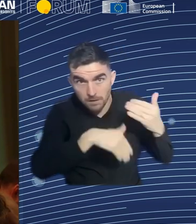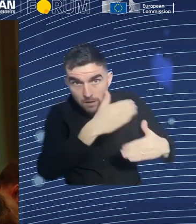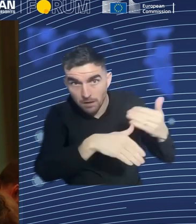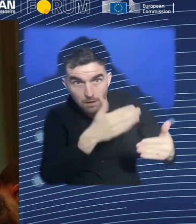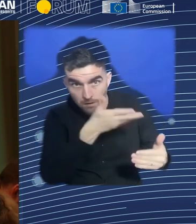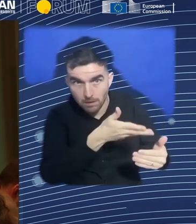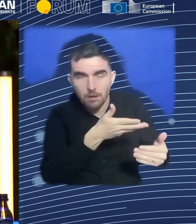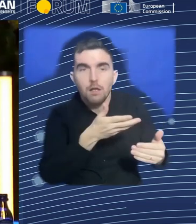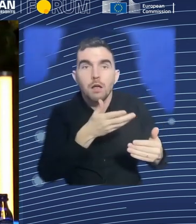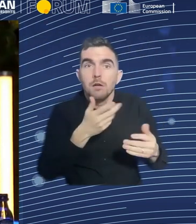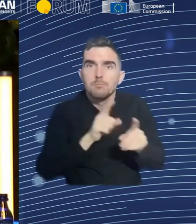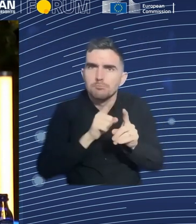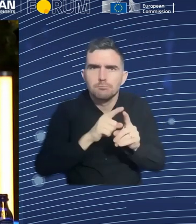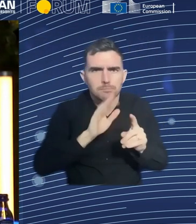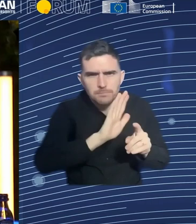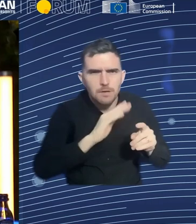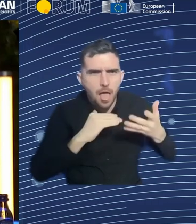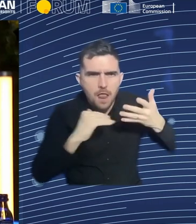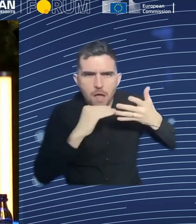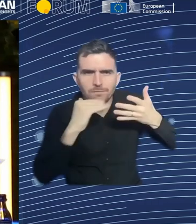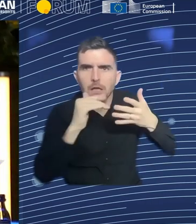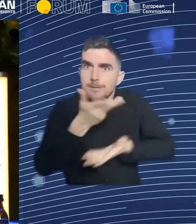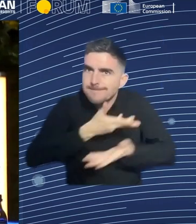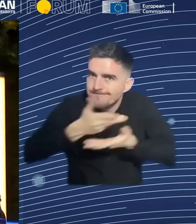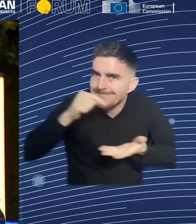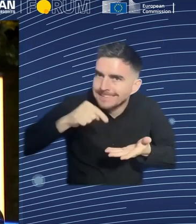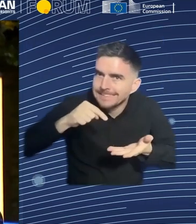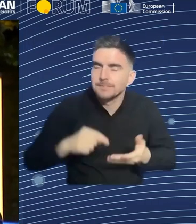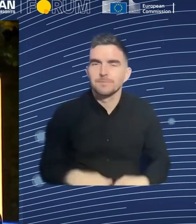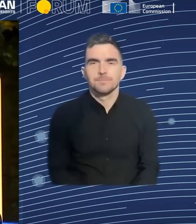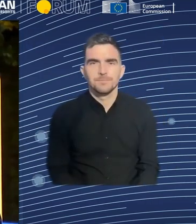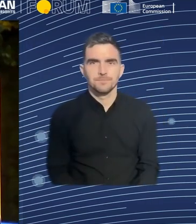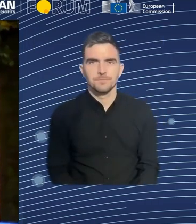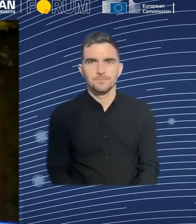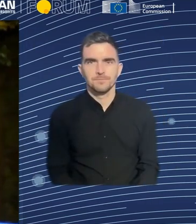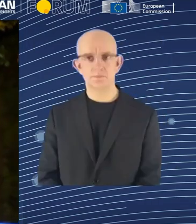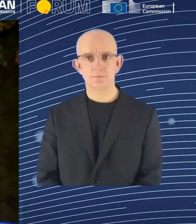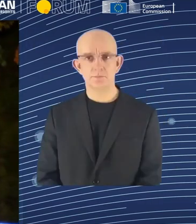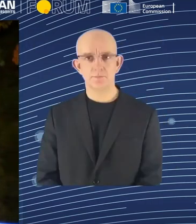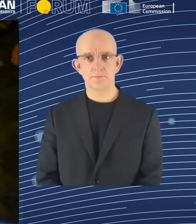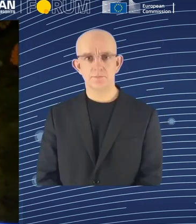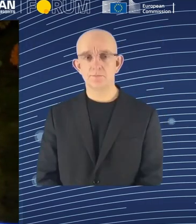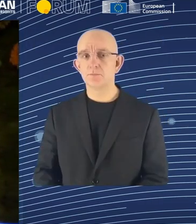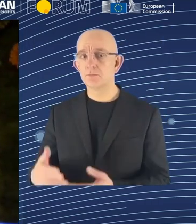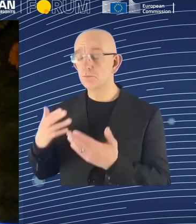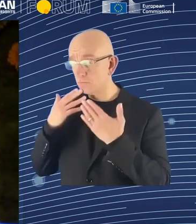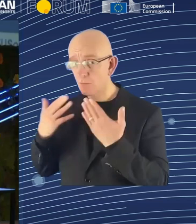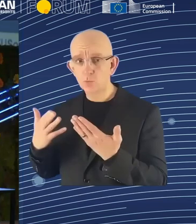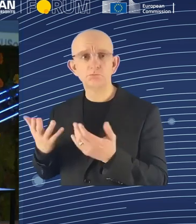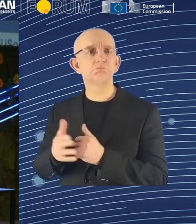So... Yeah, thank you. Thank you. It is a bit of a comment, but we can get some comments on your comment here on stage, Ben. Well, I think